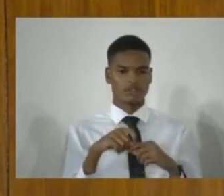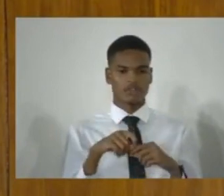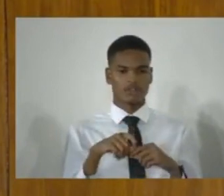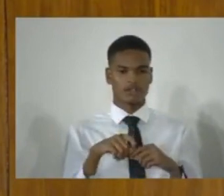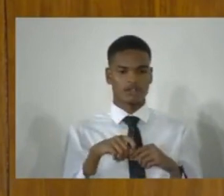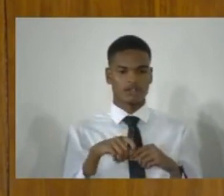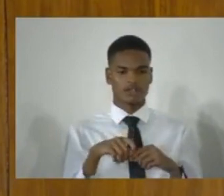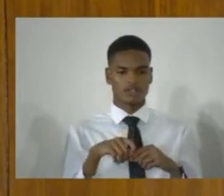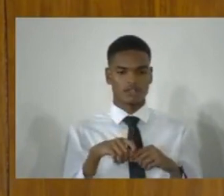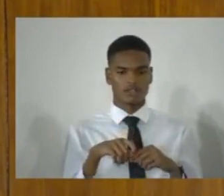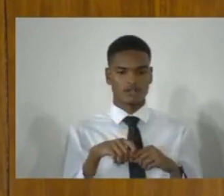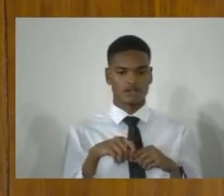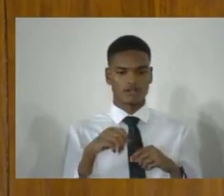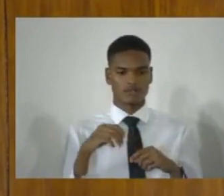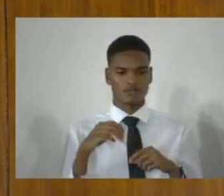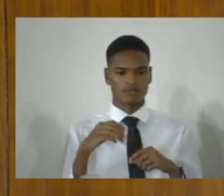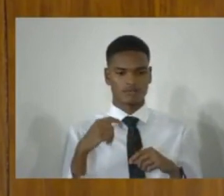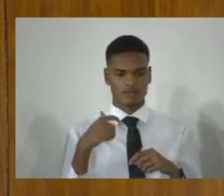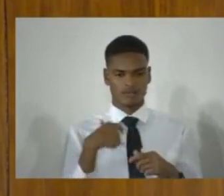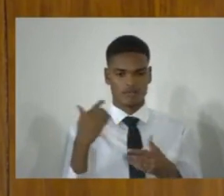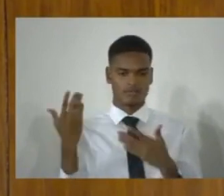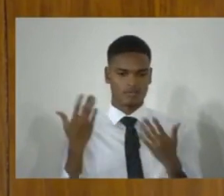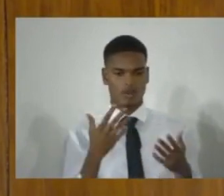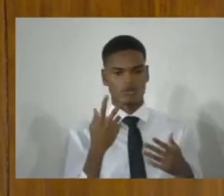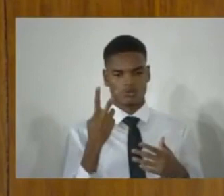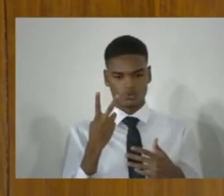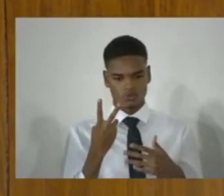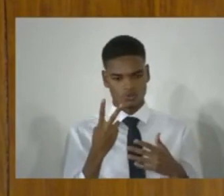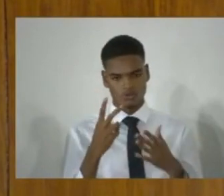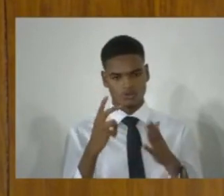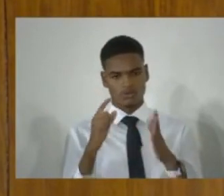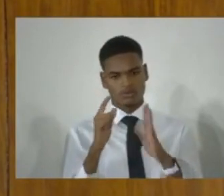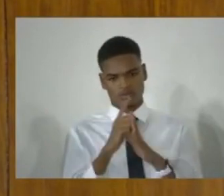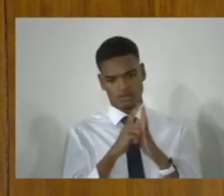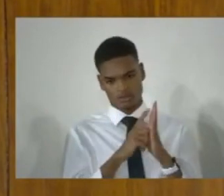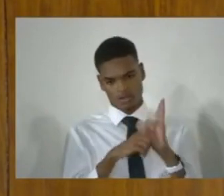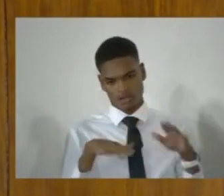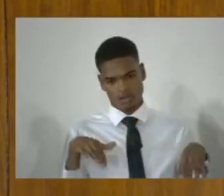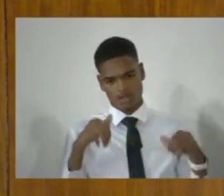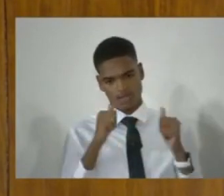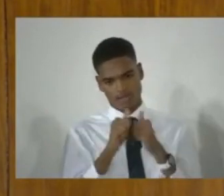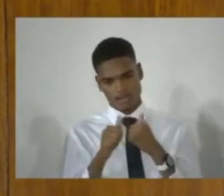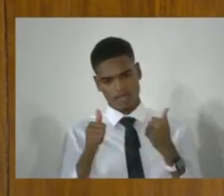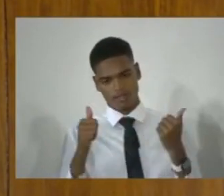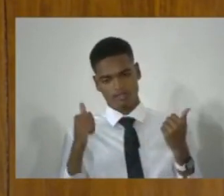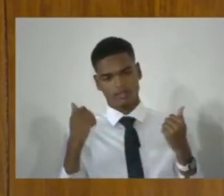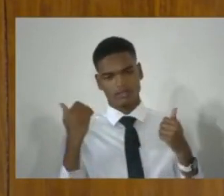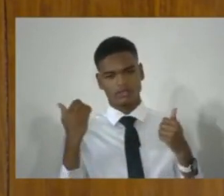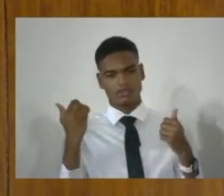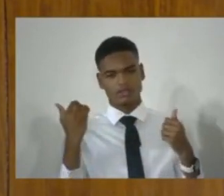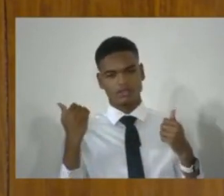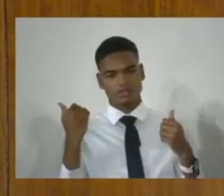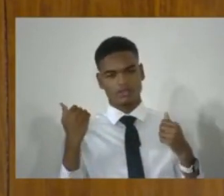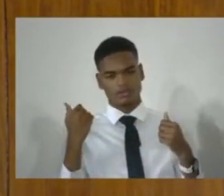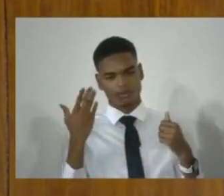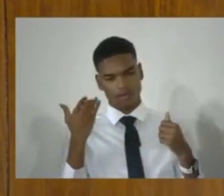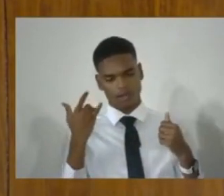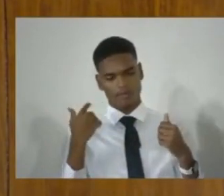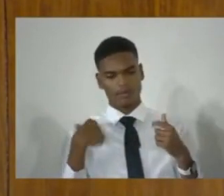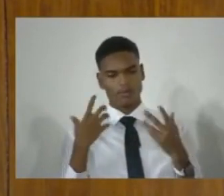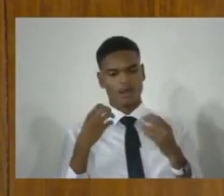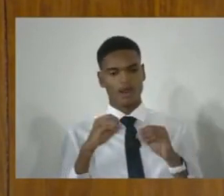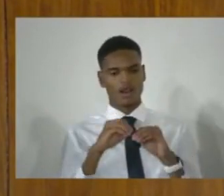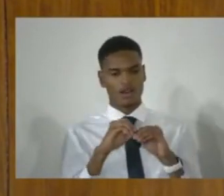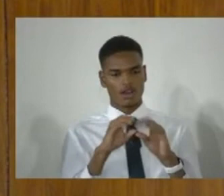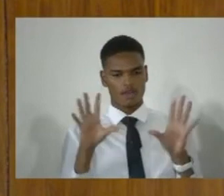I brought two bills here, private members' bills here, to clarify that